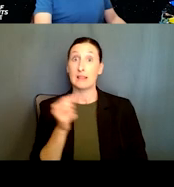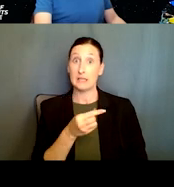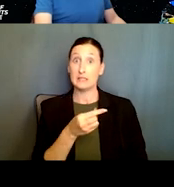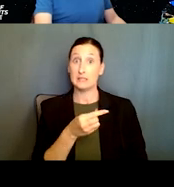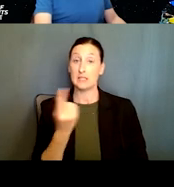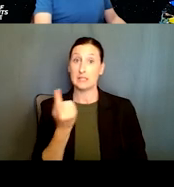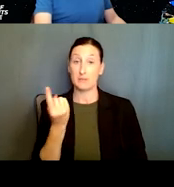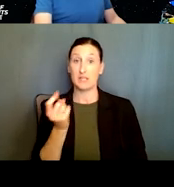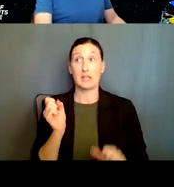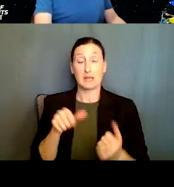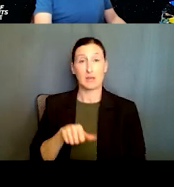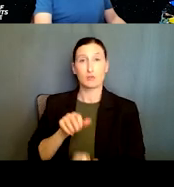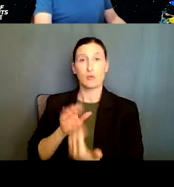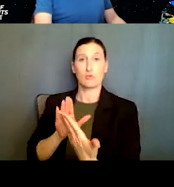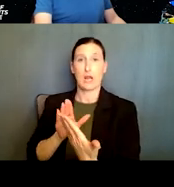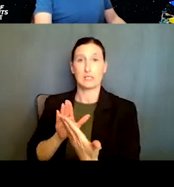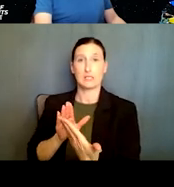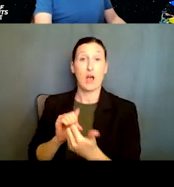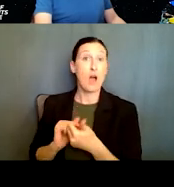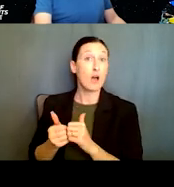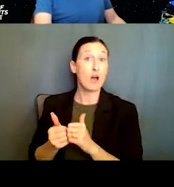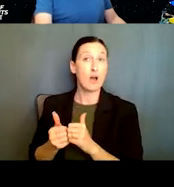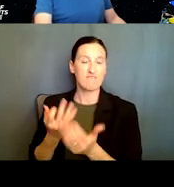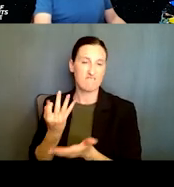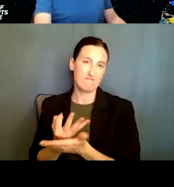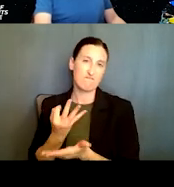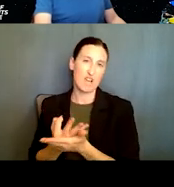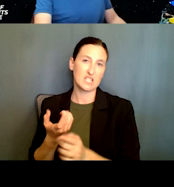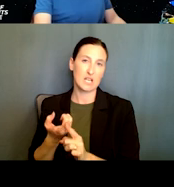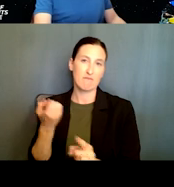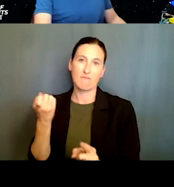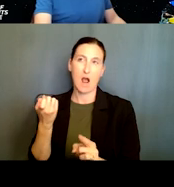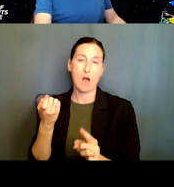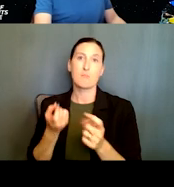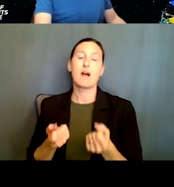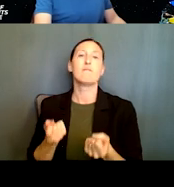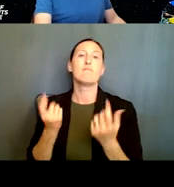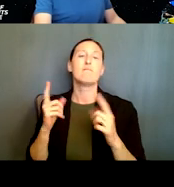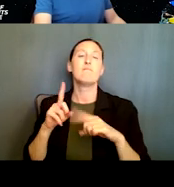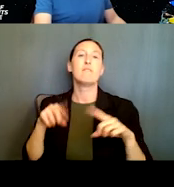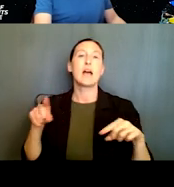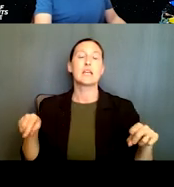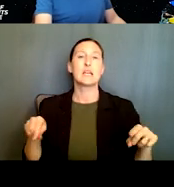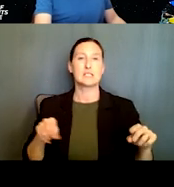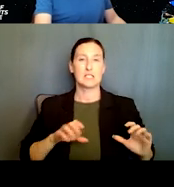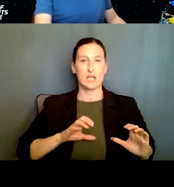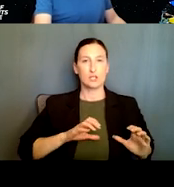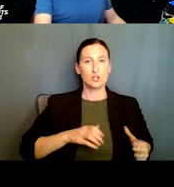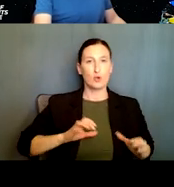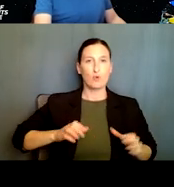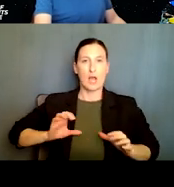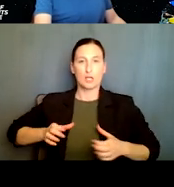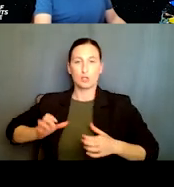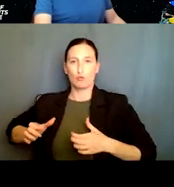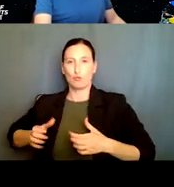um, can be addressed by, um, uh, funding coming from various, uh, directors here and size is,